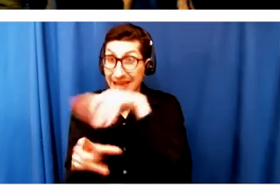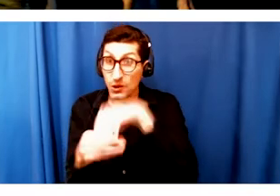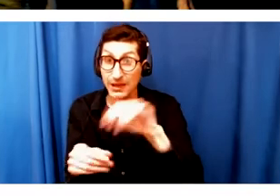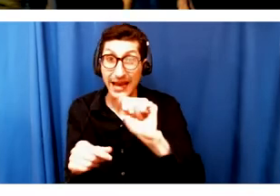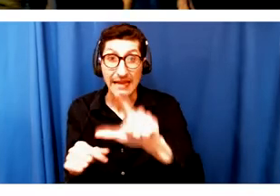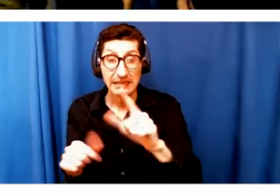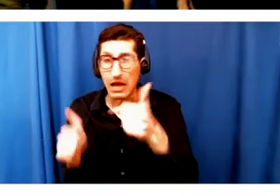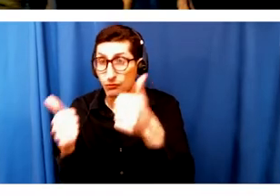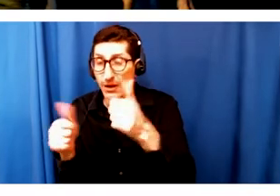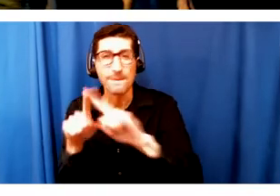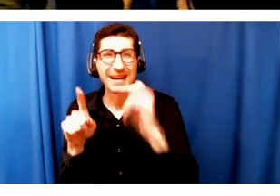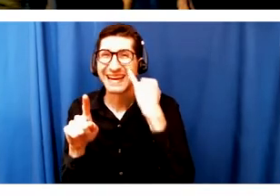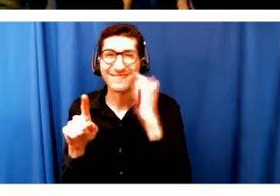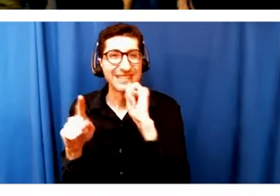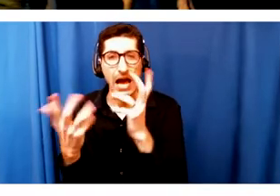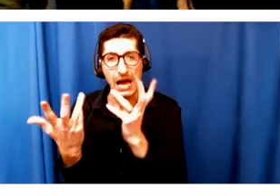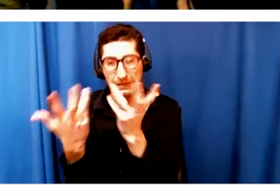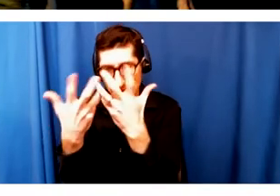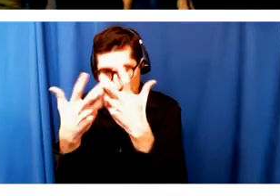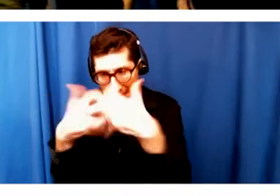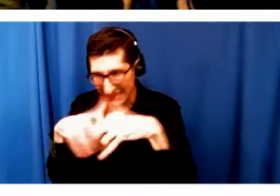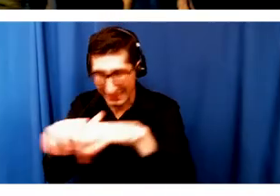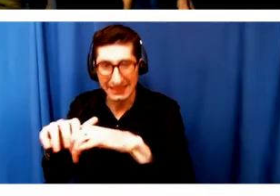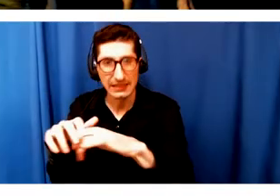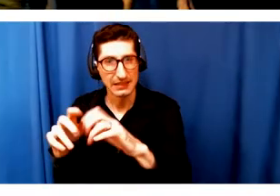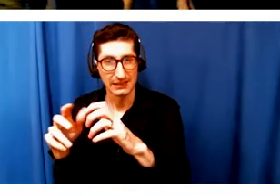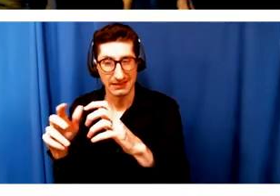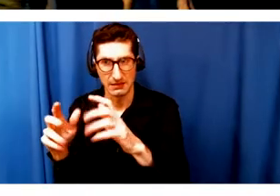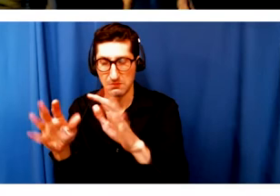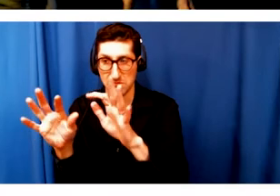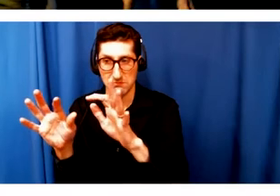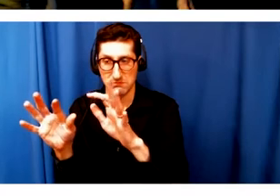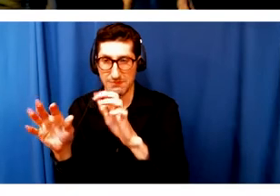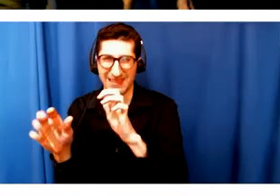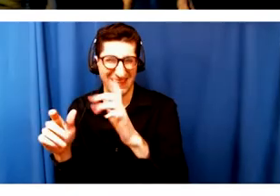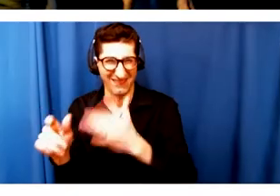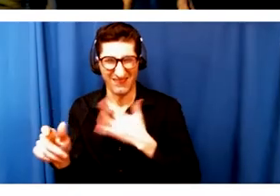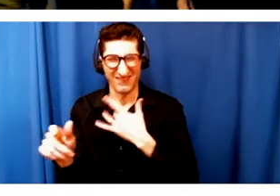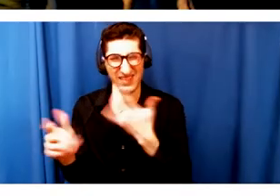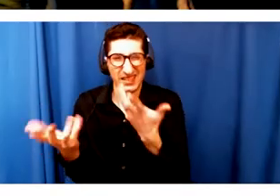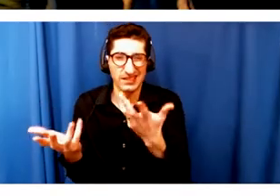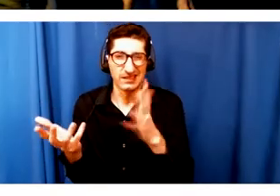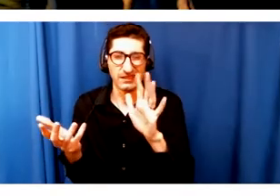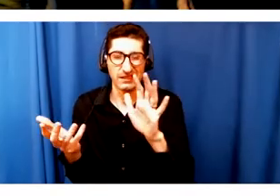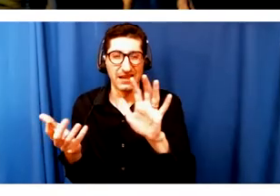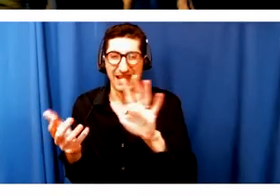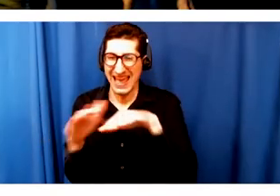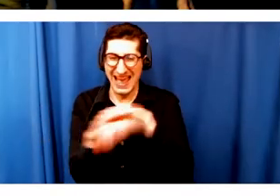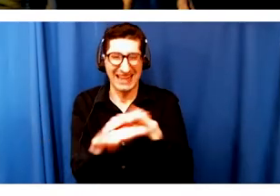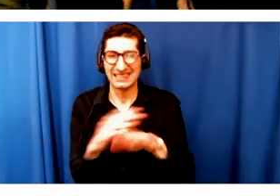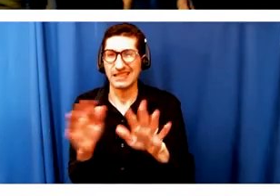can feel very, you know, sideshowish, secondary in terms of focus. So